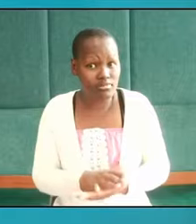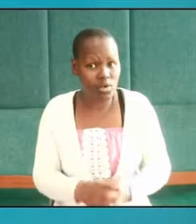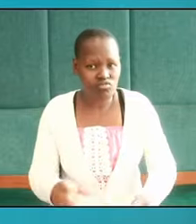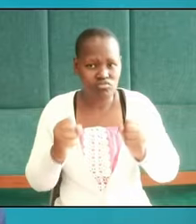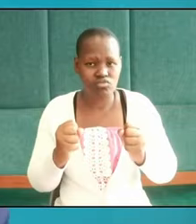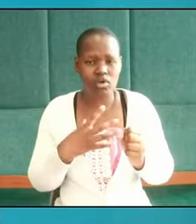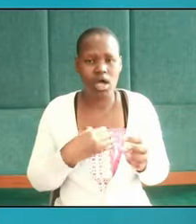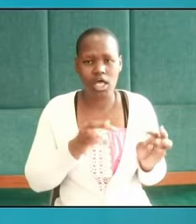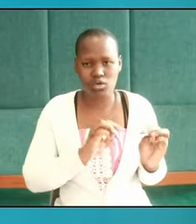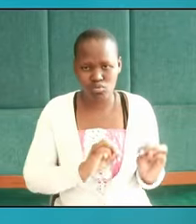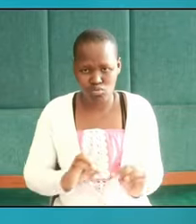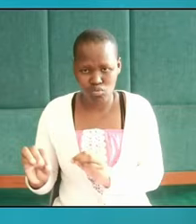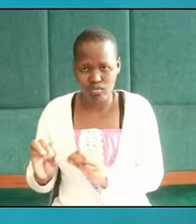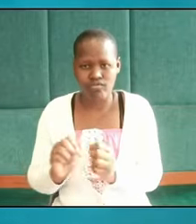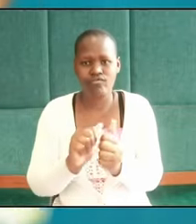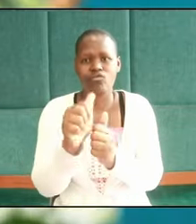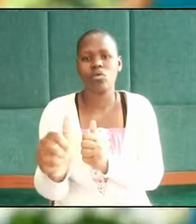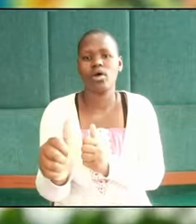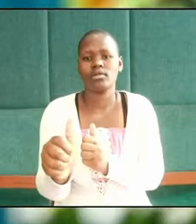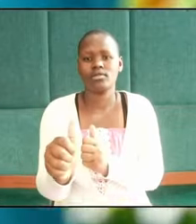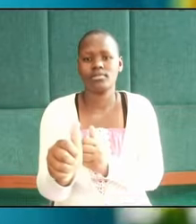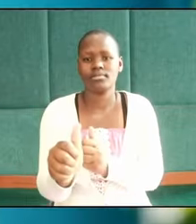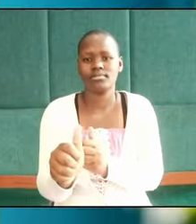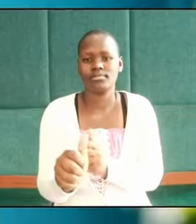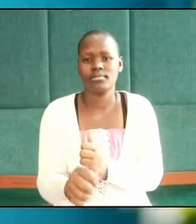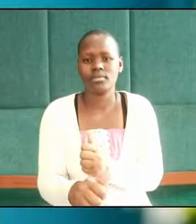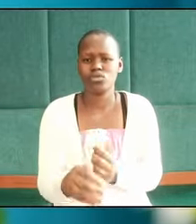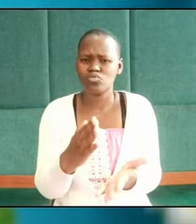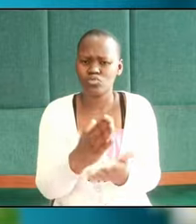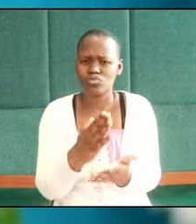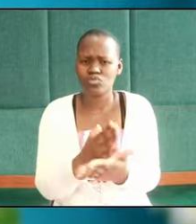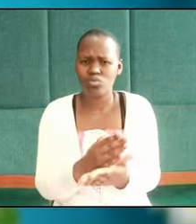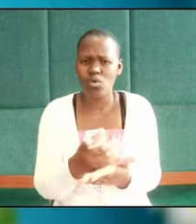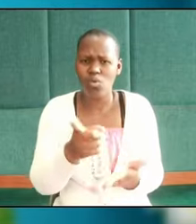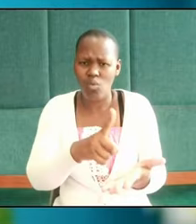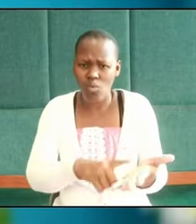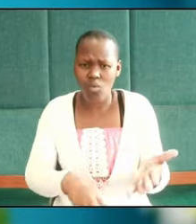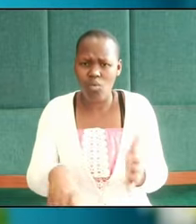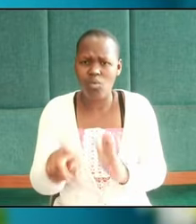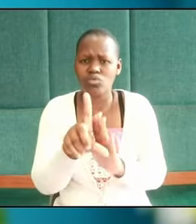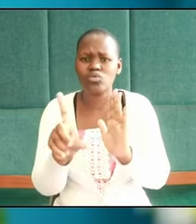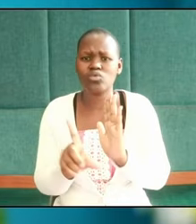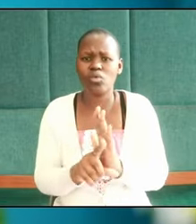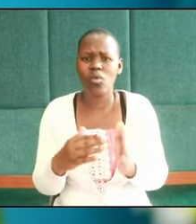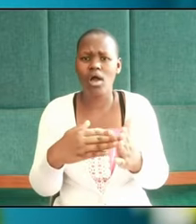forward he did exactly what was decreed against